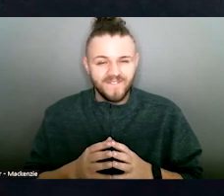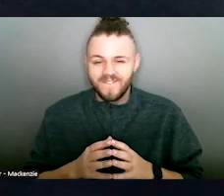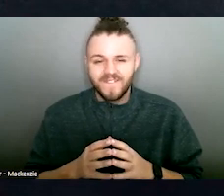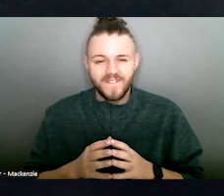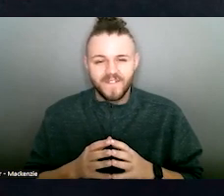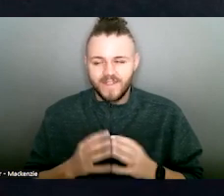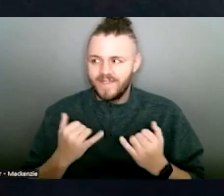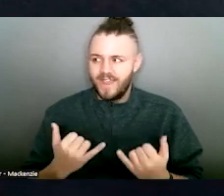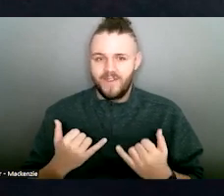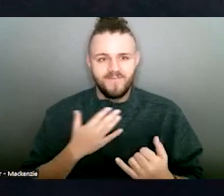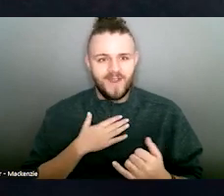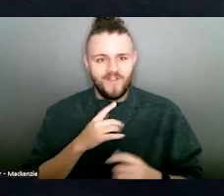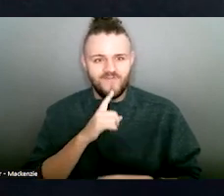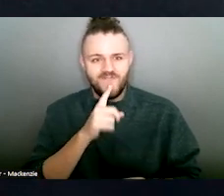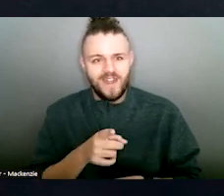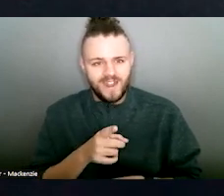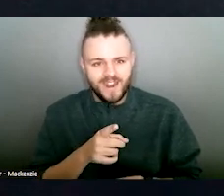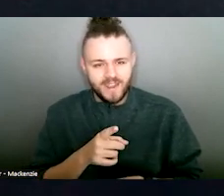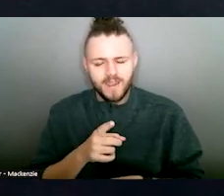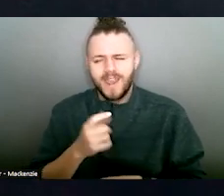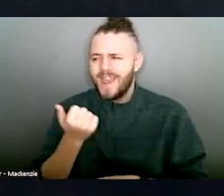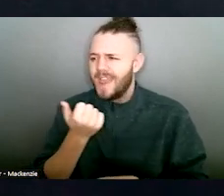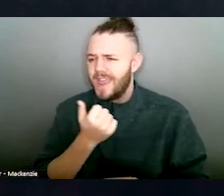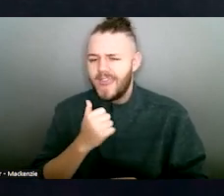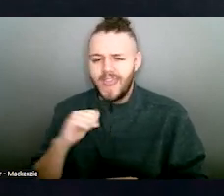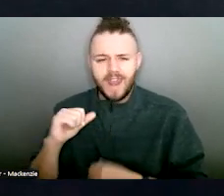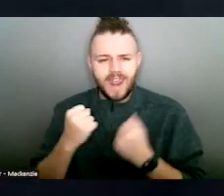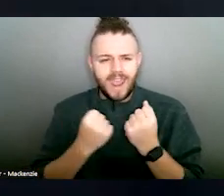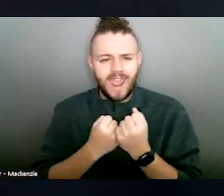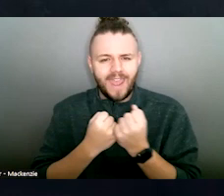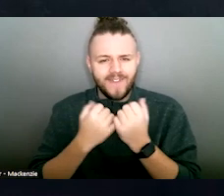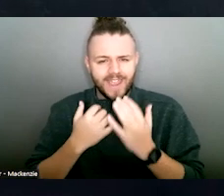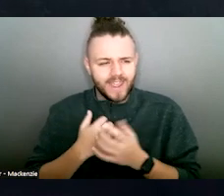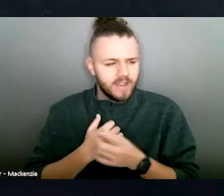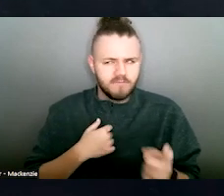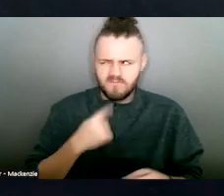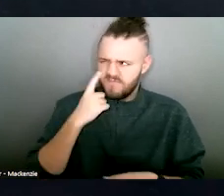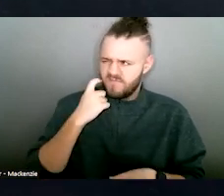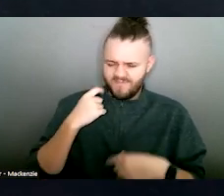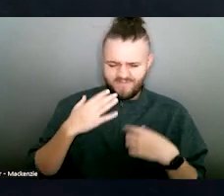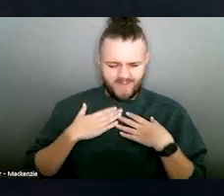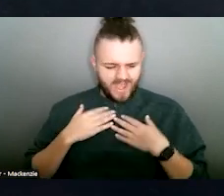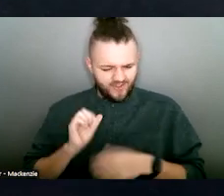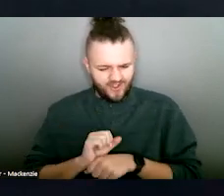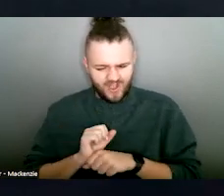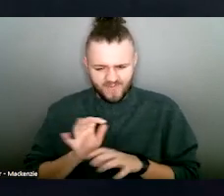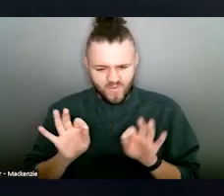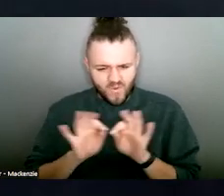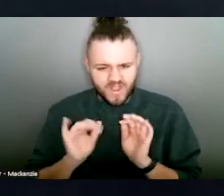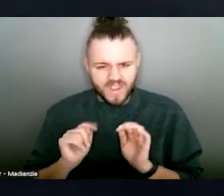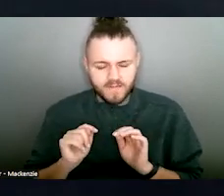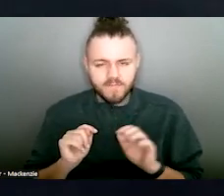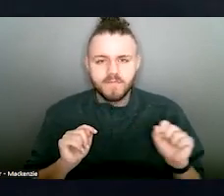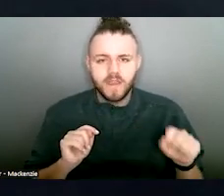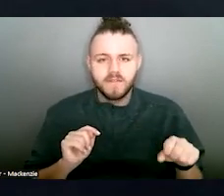every advocate that has ever wondered if what should you matter, it does. To Governor